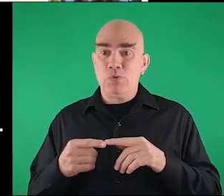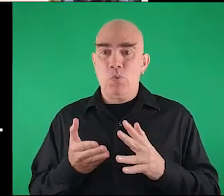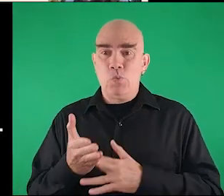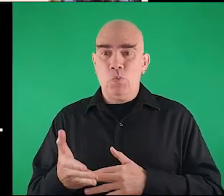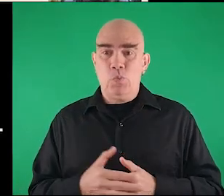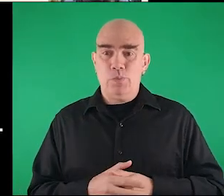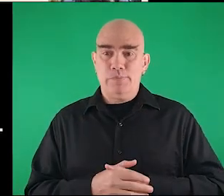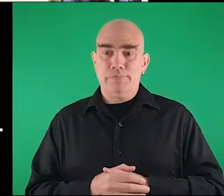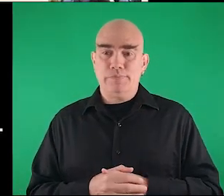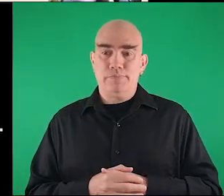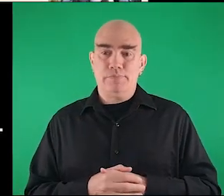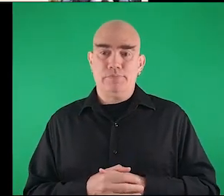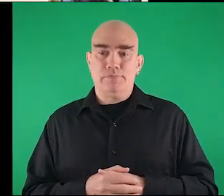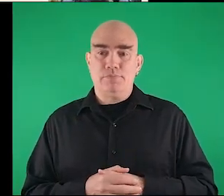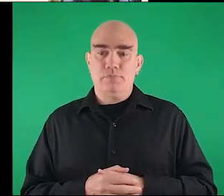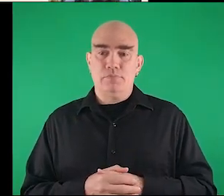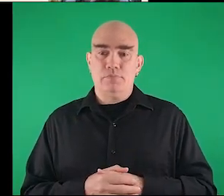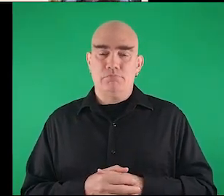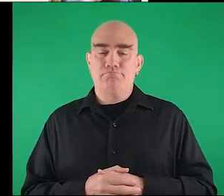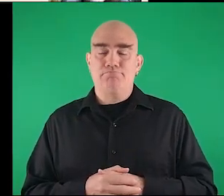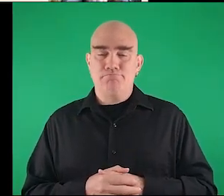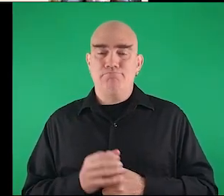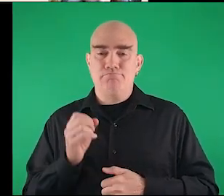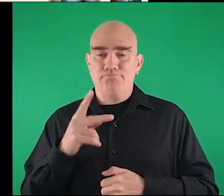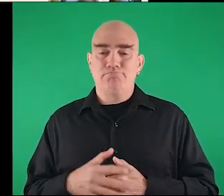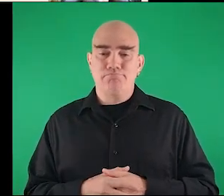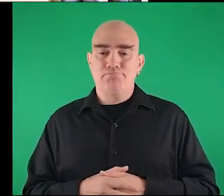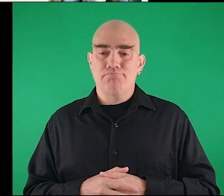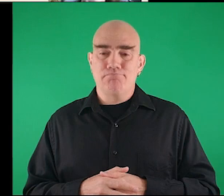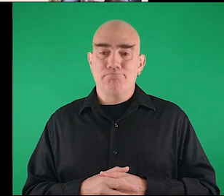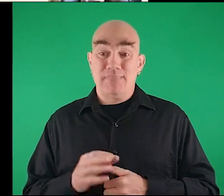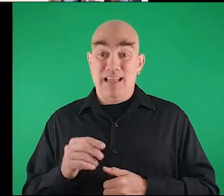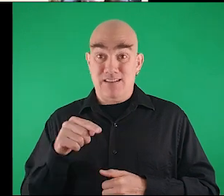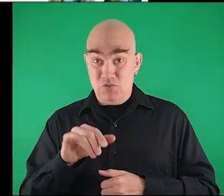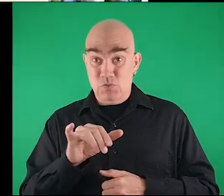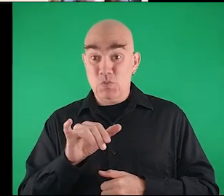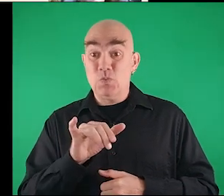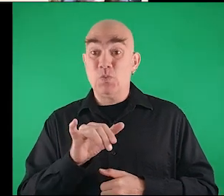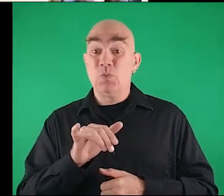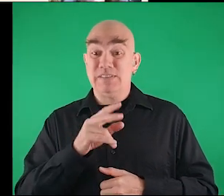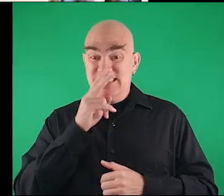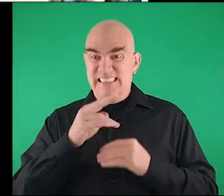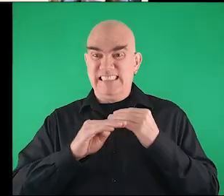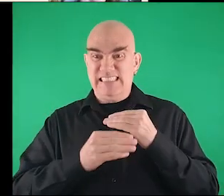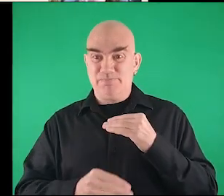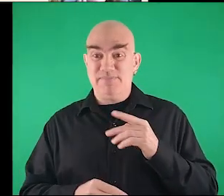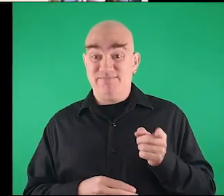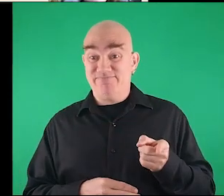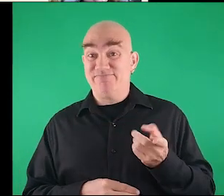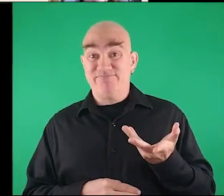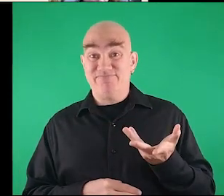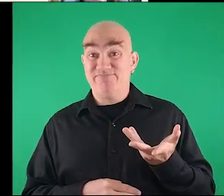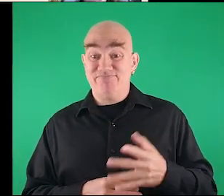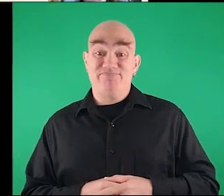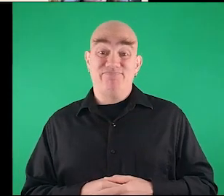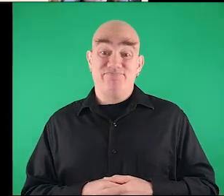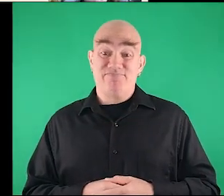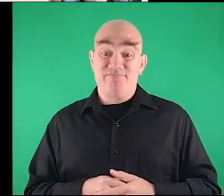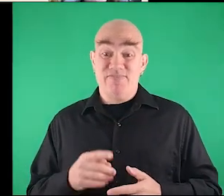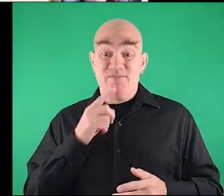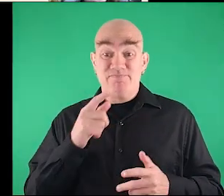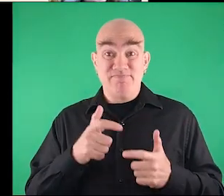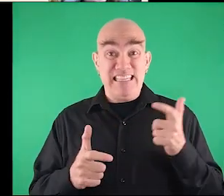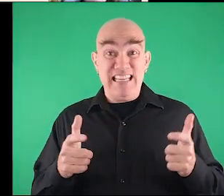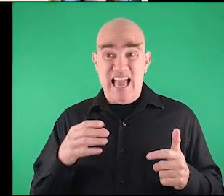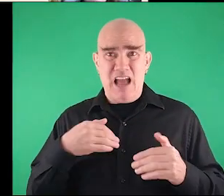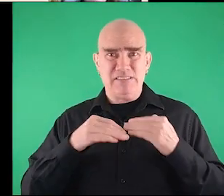steps yeah go to okay okay and here too you have steps yes this